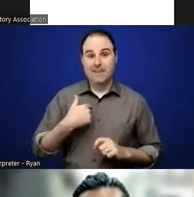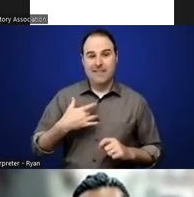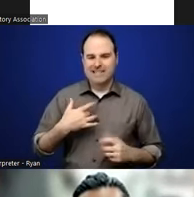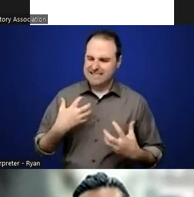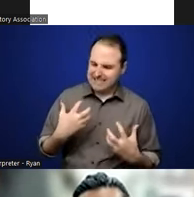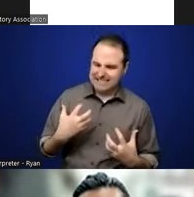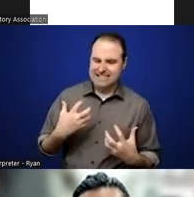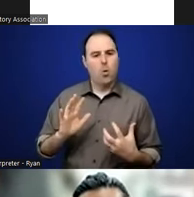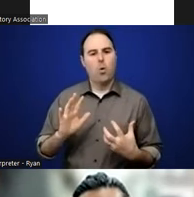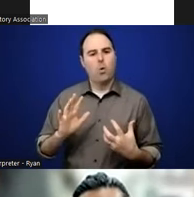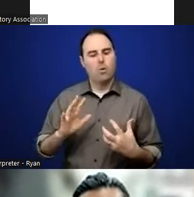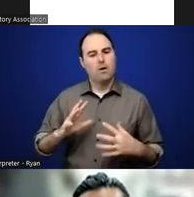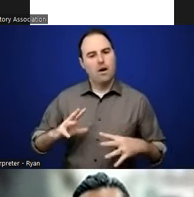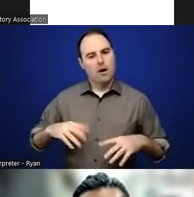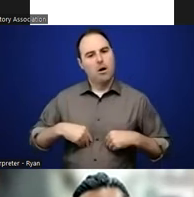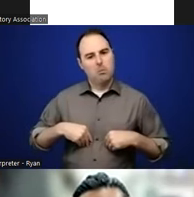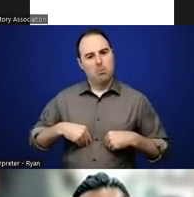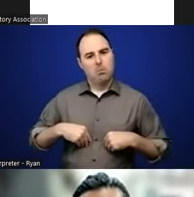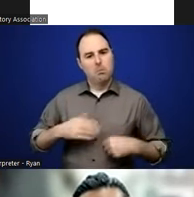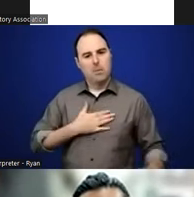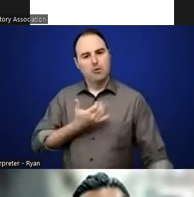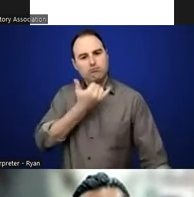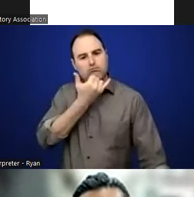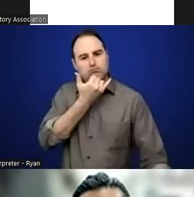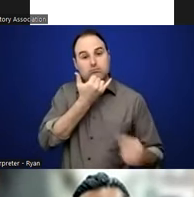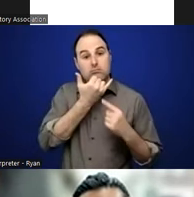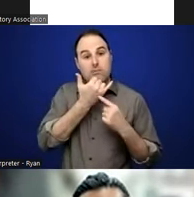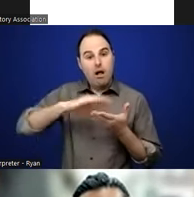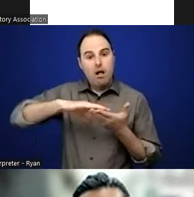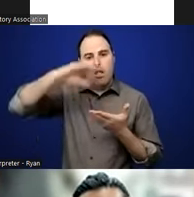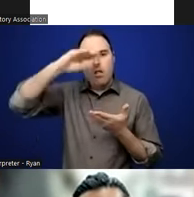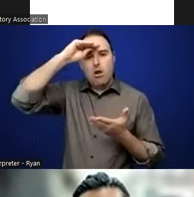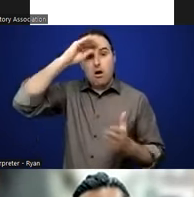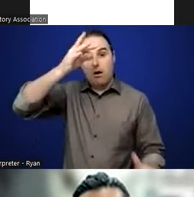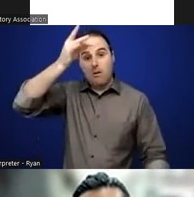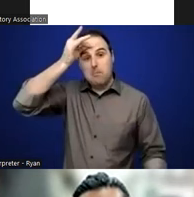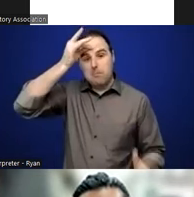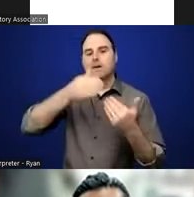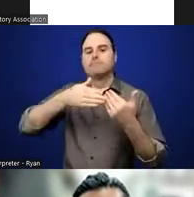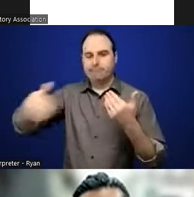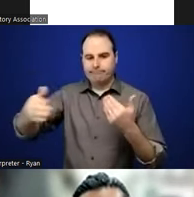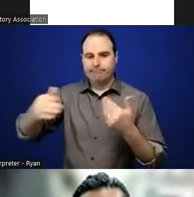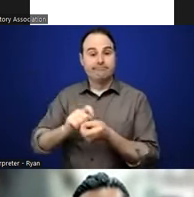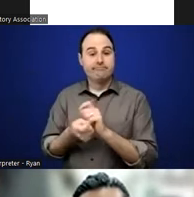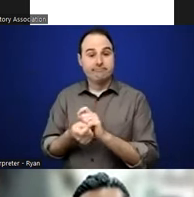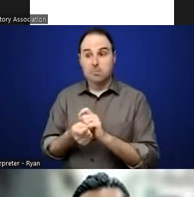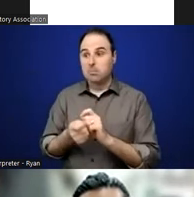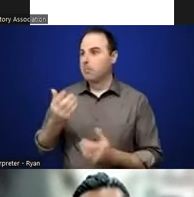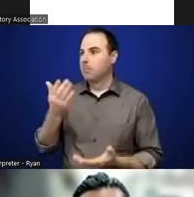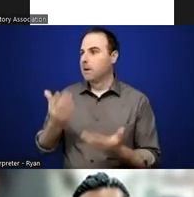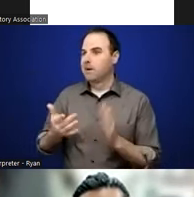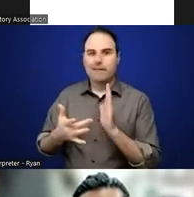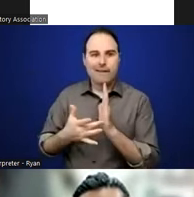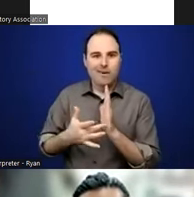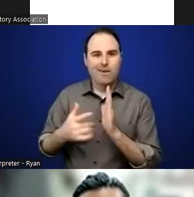because of this, like, what is the next thing that I need to do? And maybe that's something that's on the technology and that I need to gain some skills. Maybe it's about